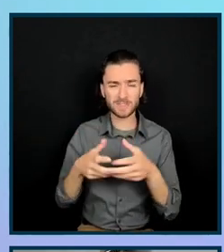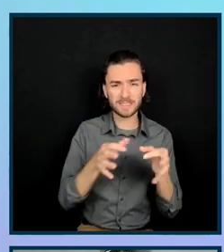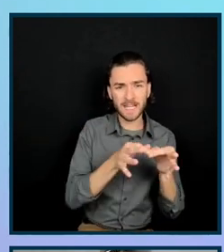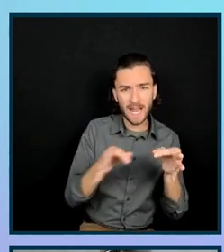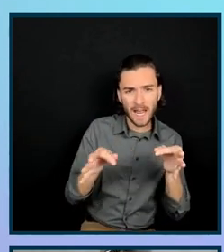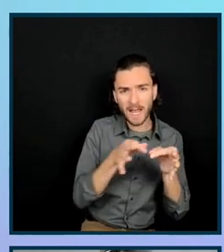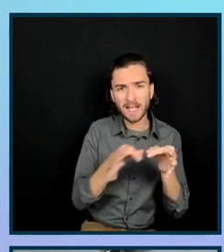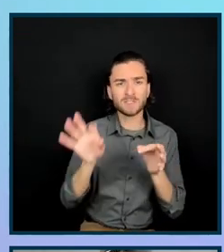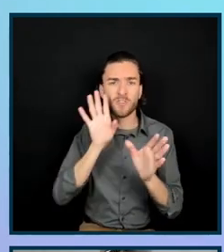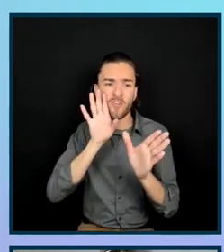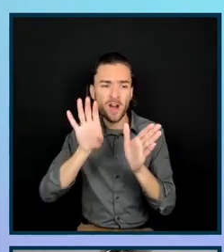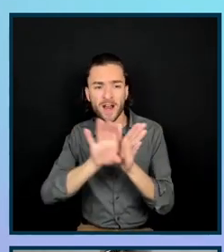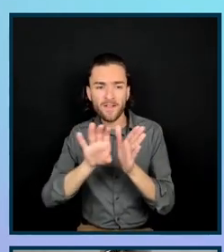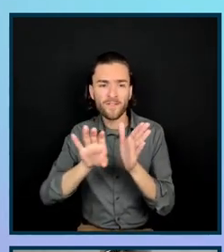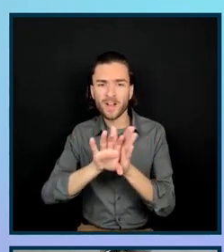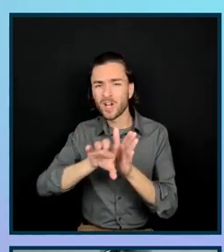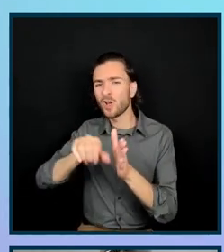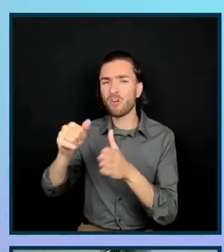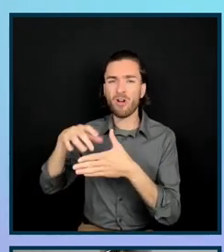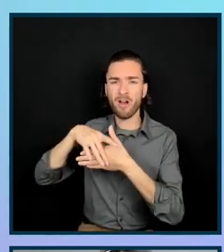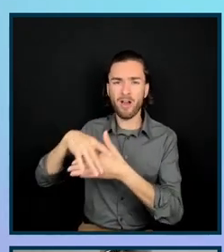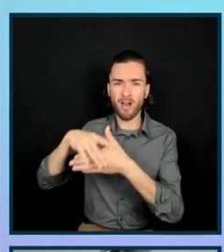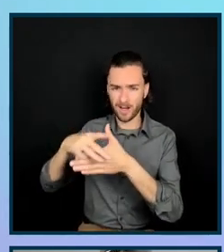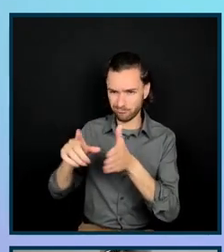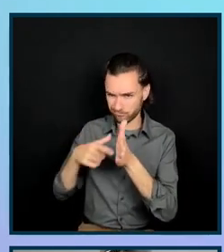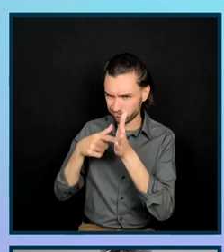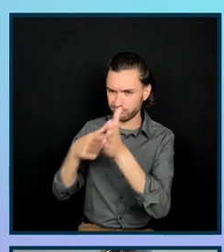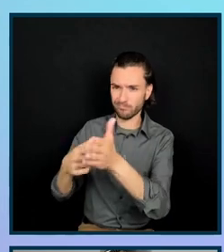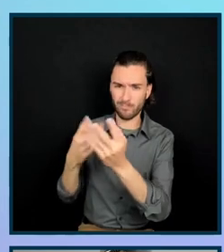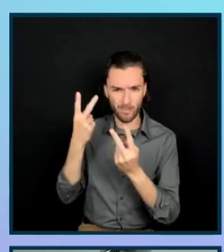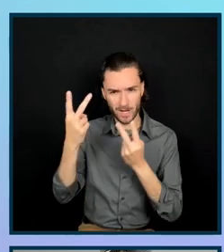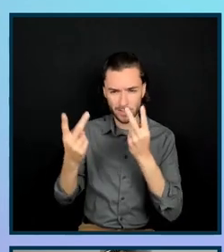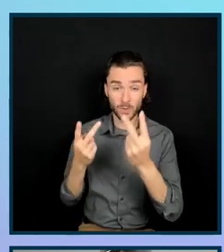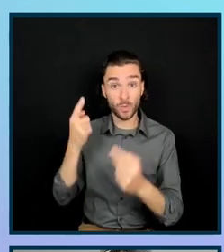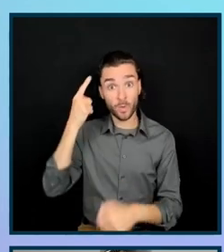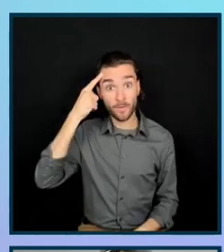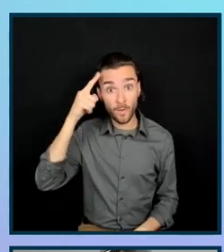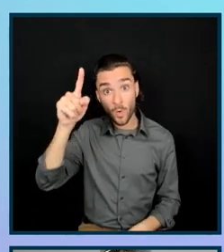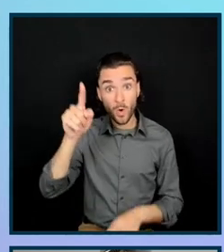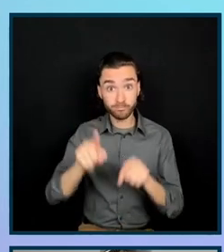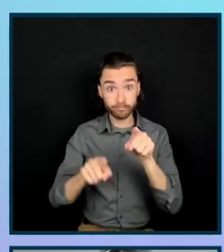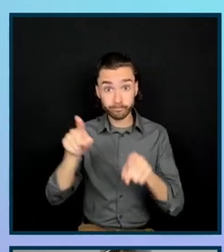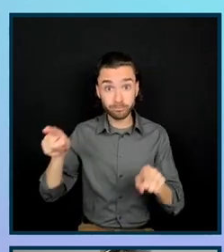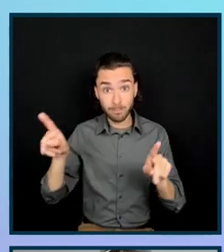content that support each other and help support as many different users as possible.